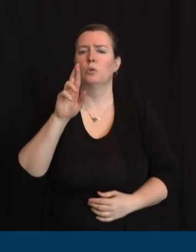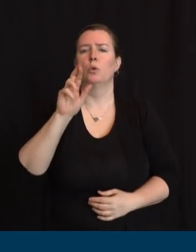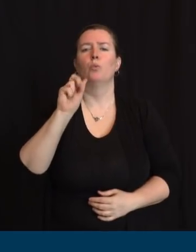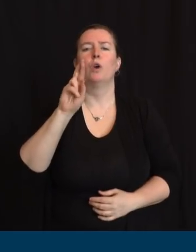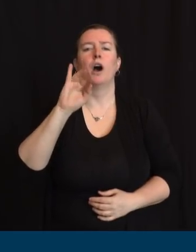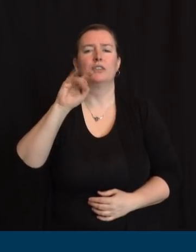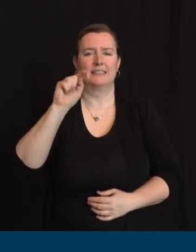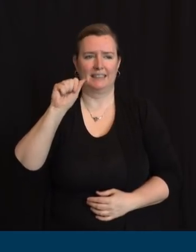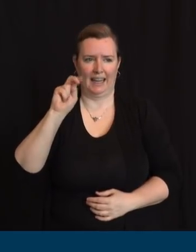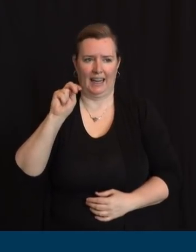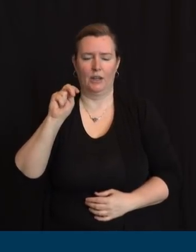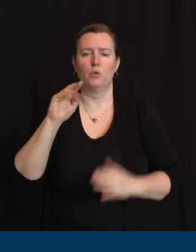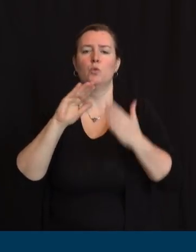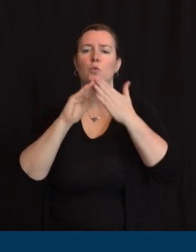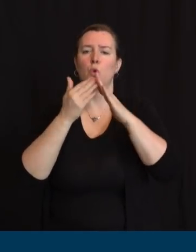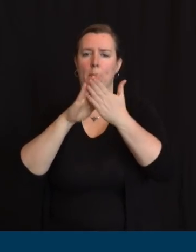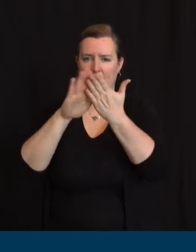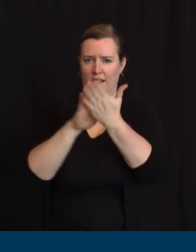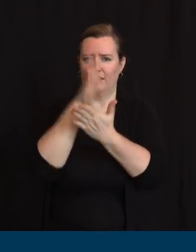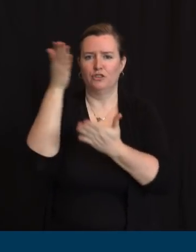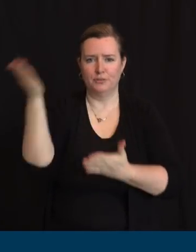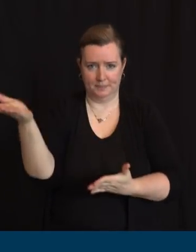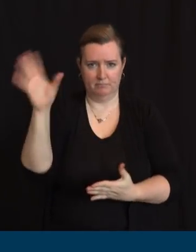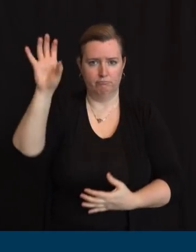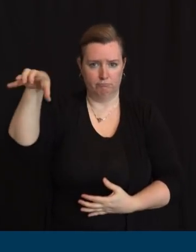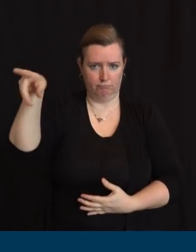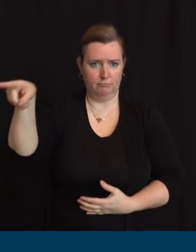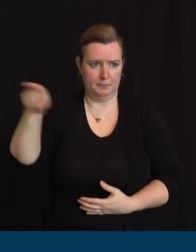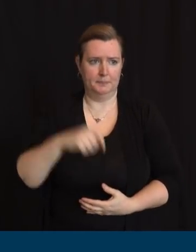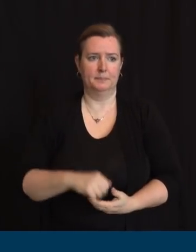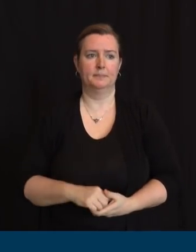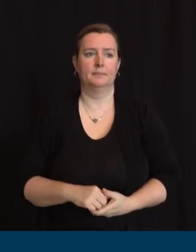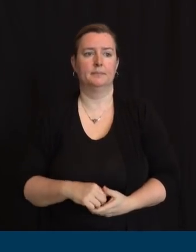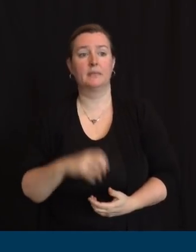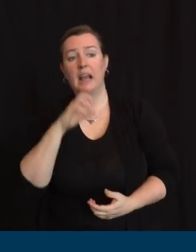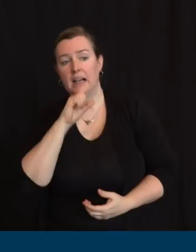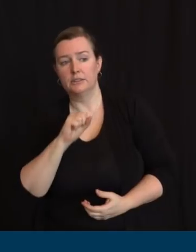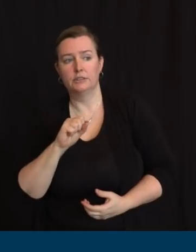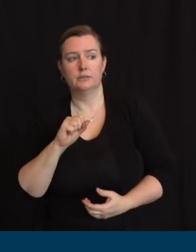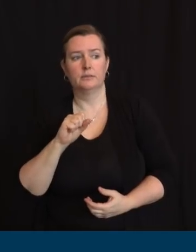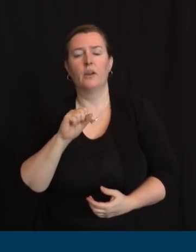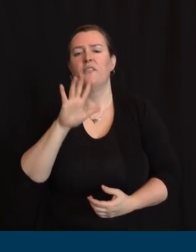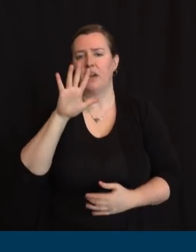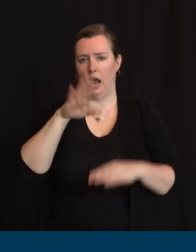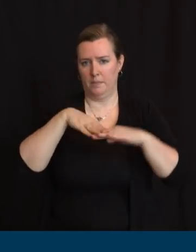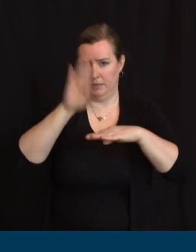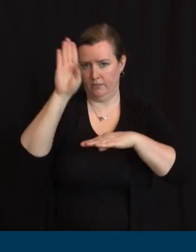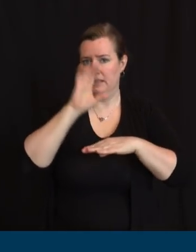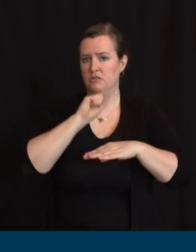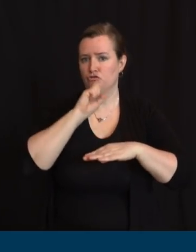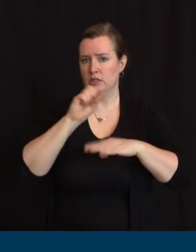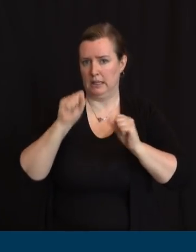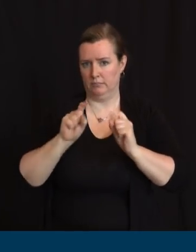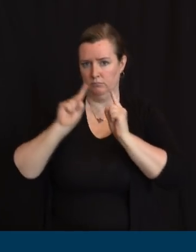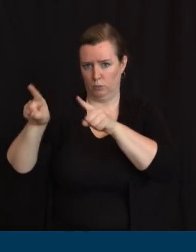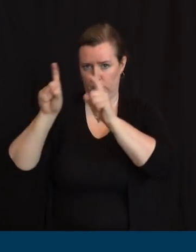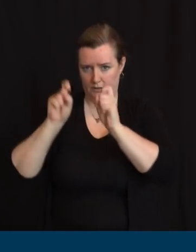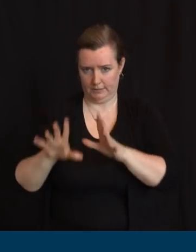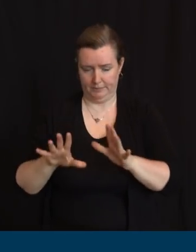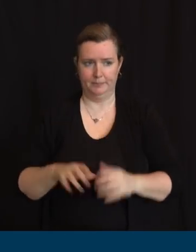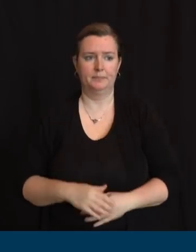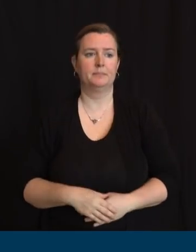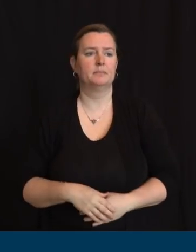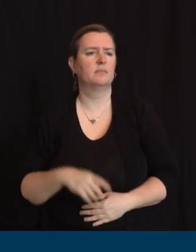and older who are exhibiting symptoms and have a valid doctor's prescription with them, which is required.